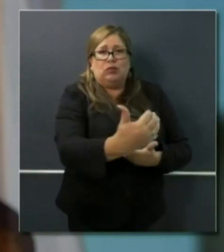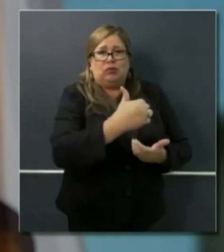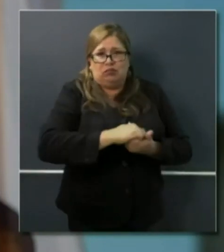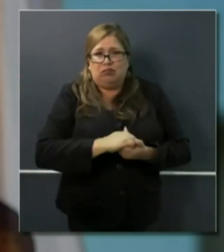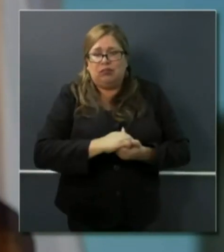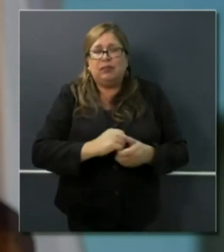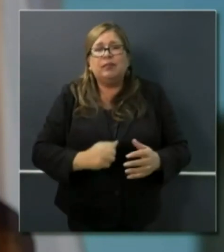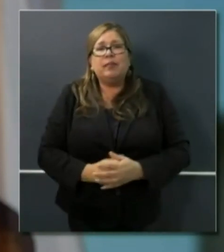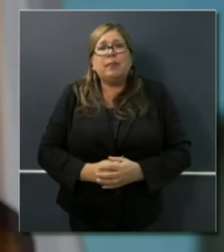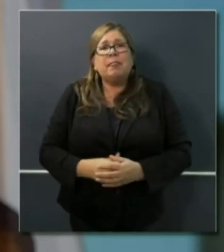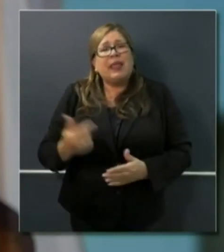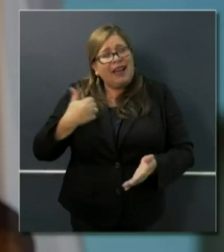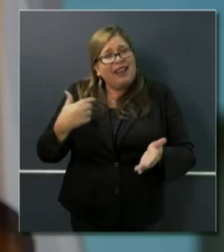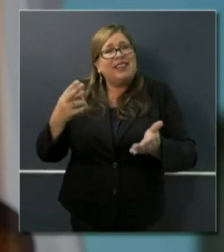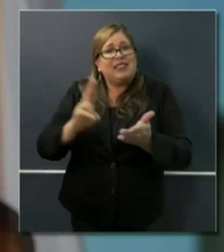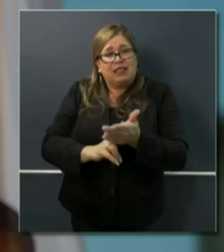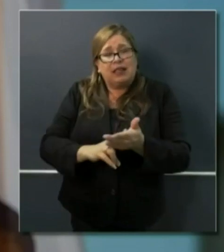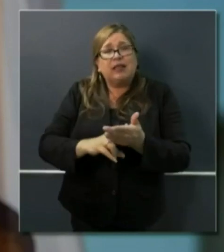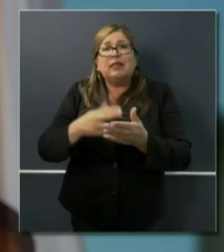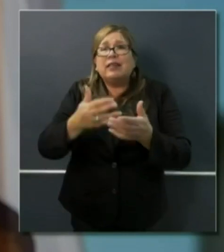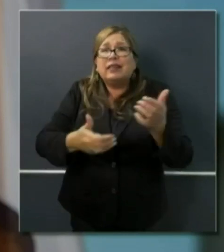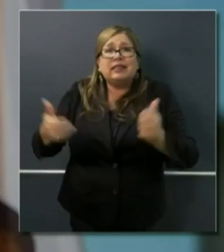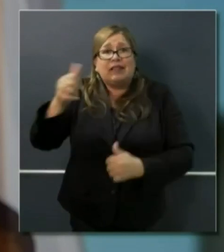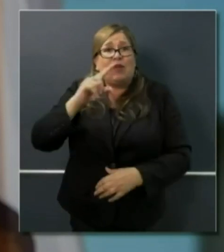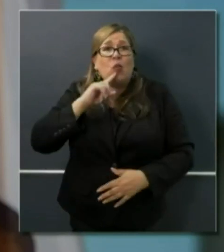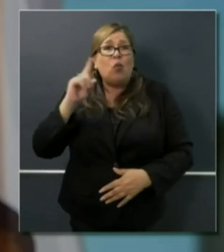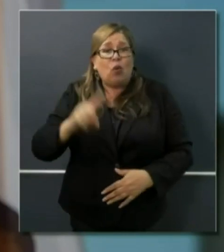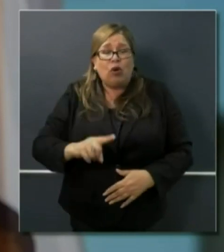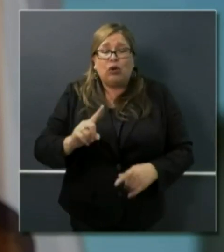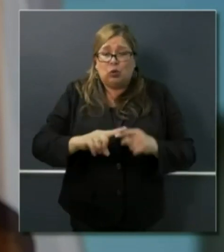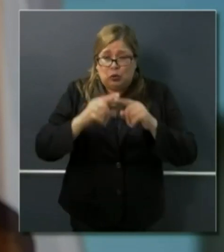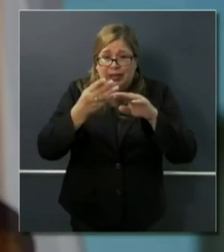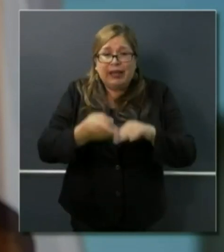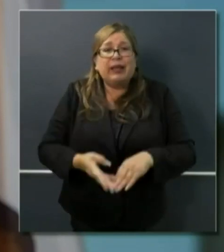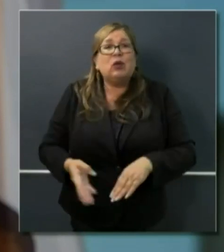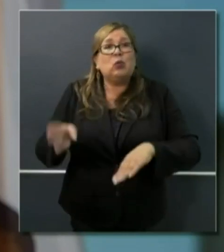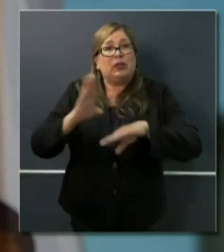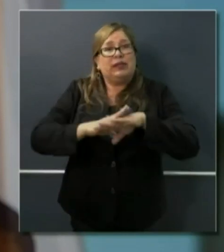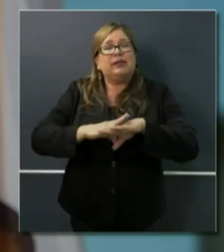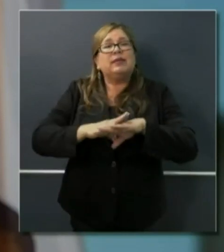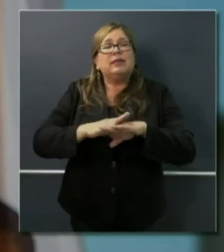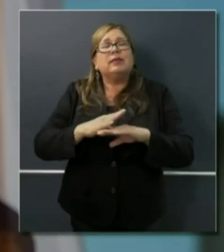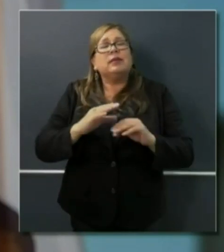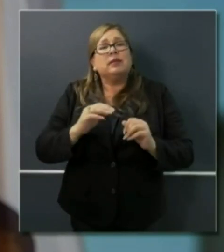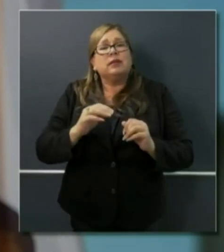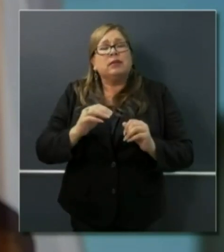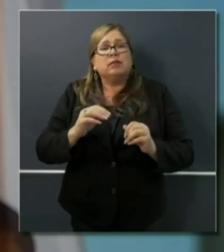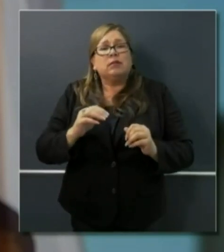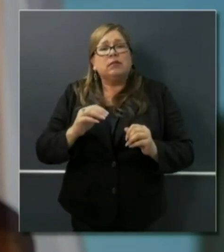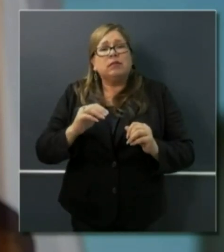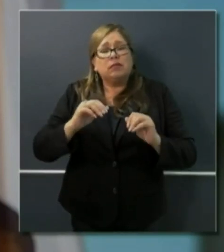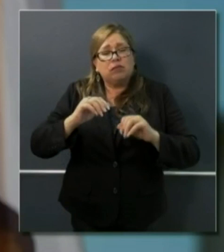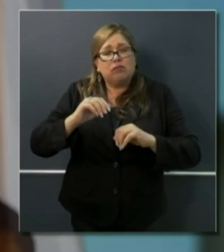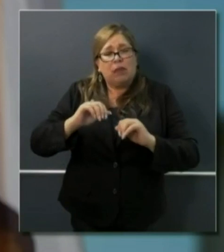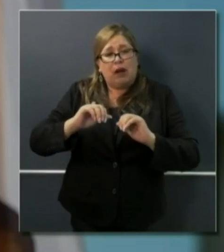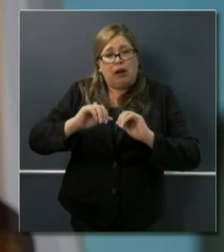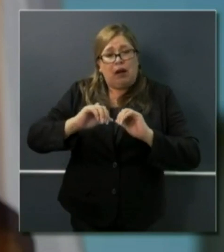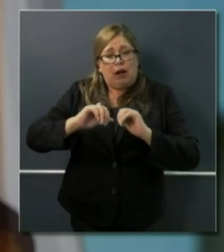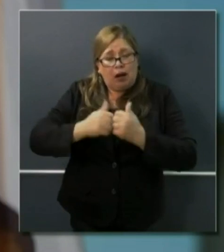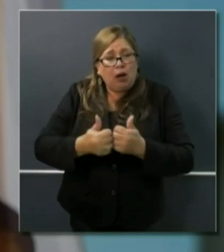as well today to significantly increase the time to application, the time